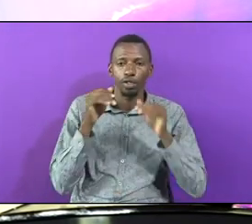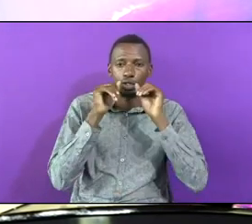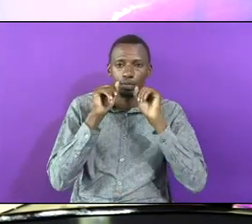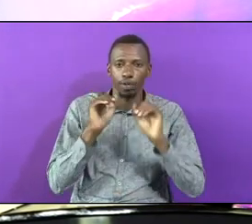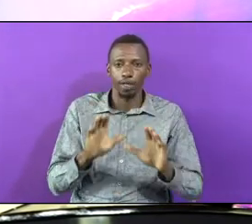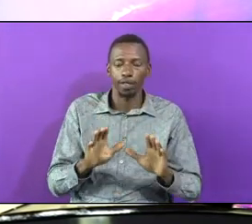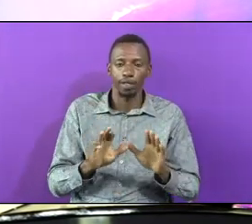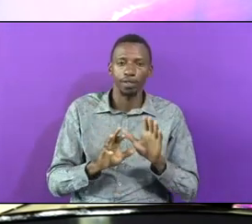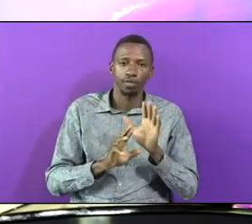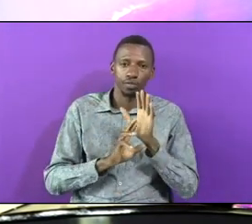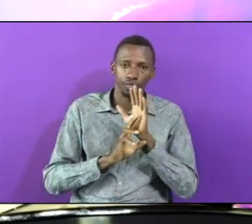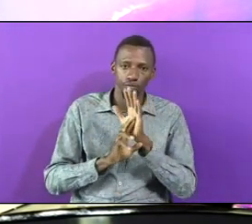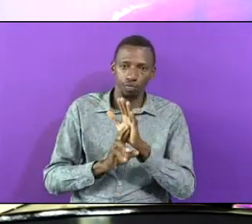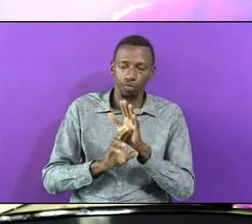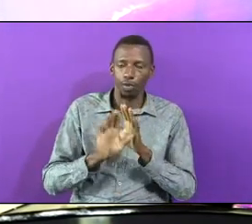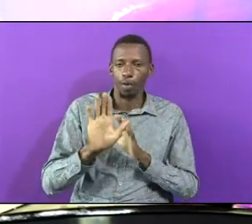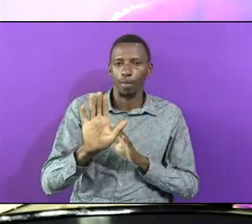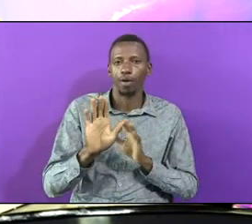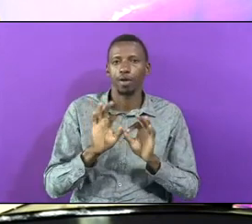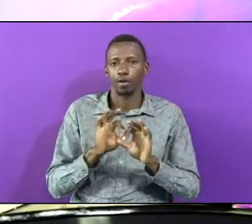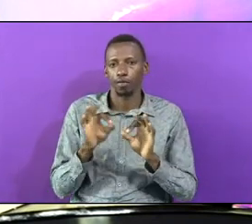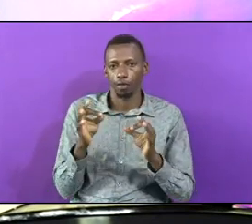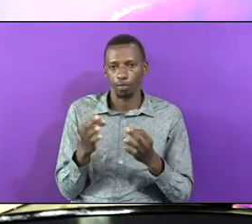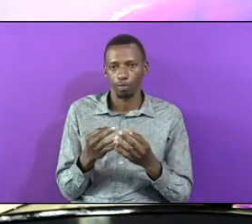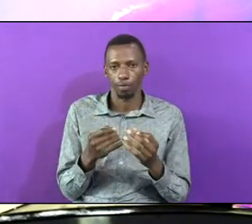On Behalf Of Your Family